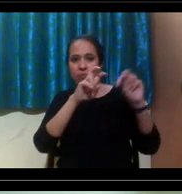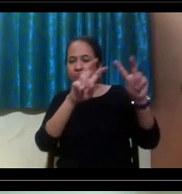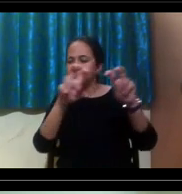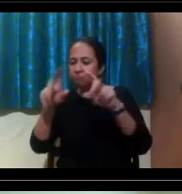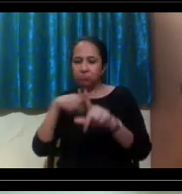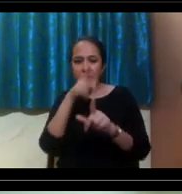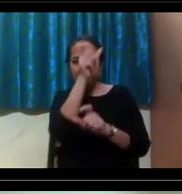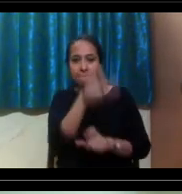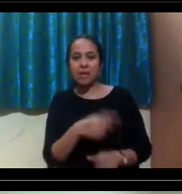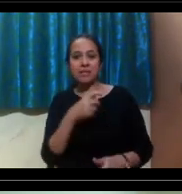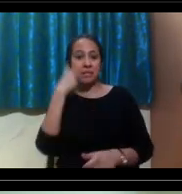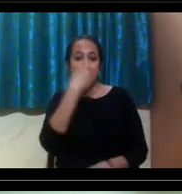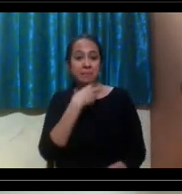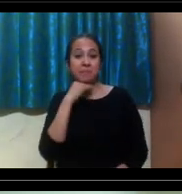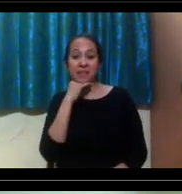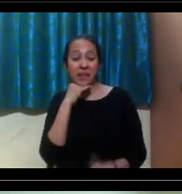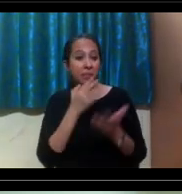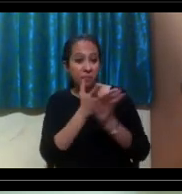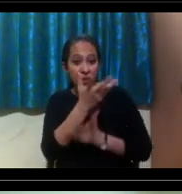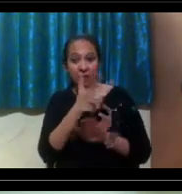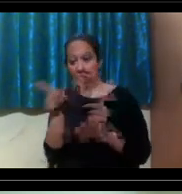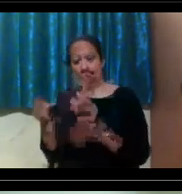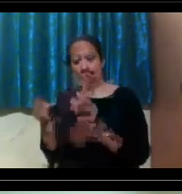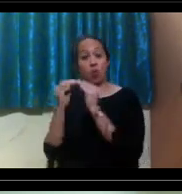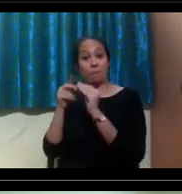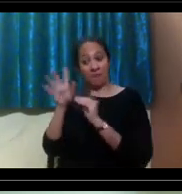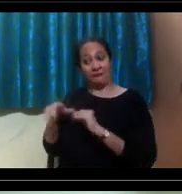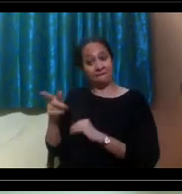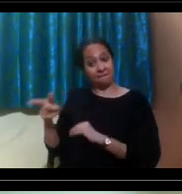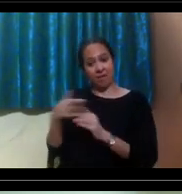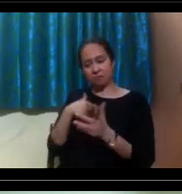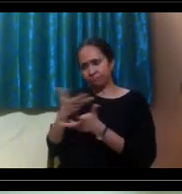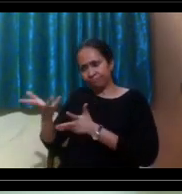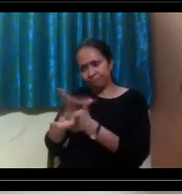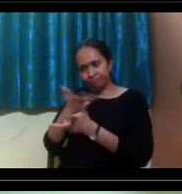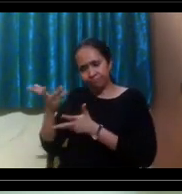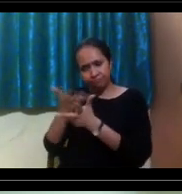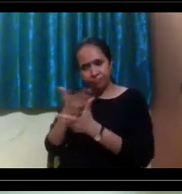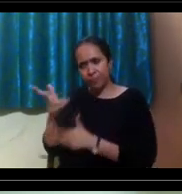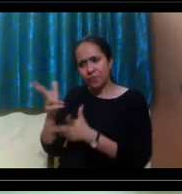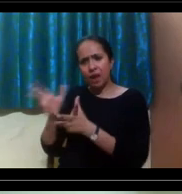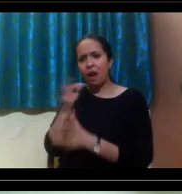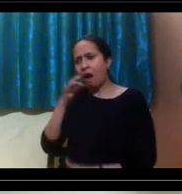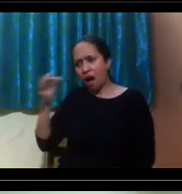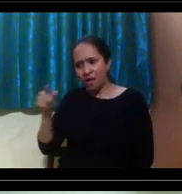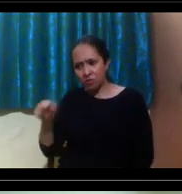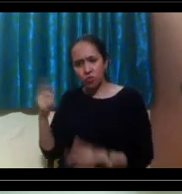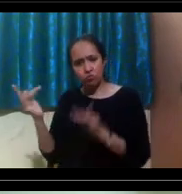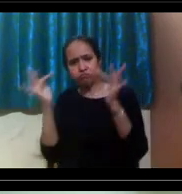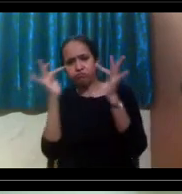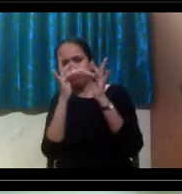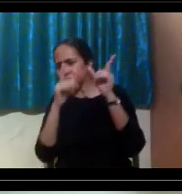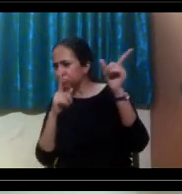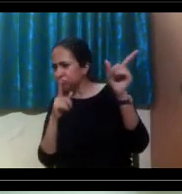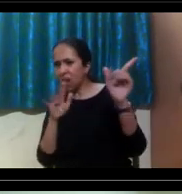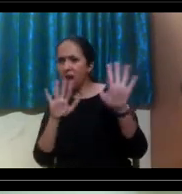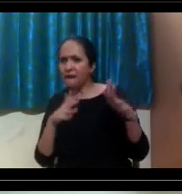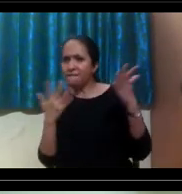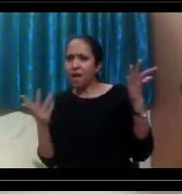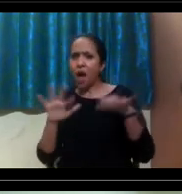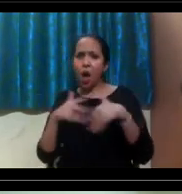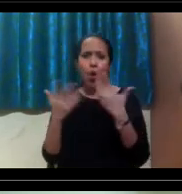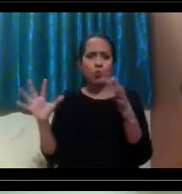center that I went to in Mumbai. I asked them if they knew, um, people in the United States, um,